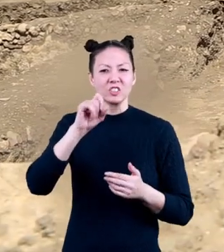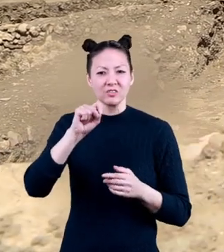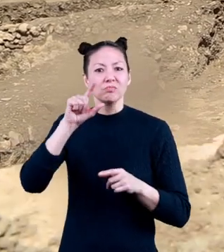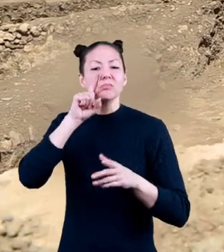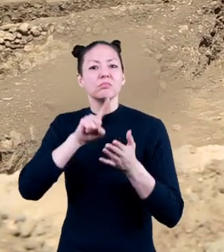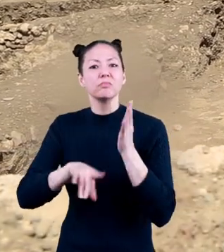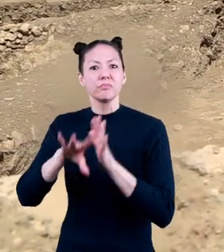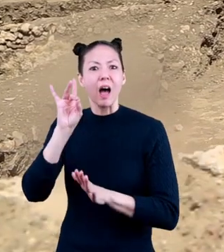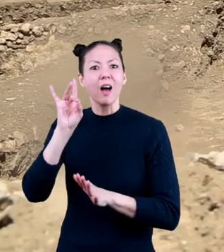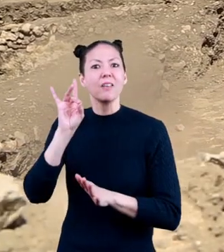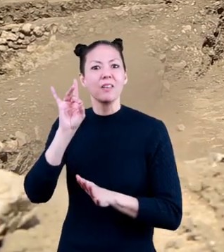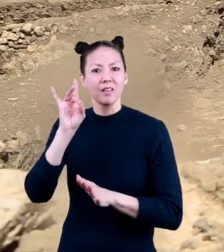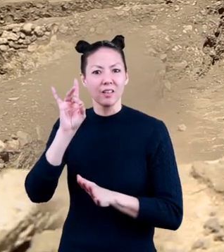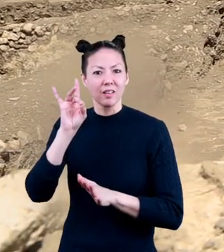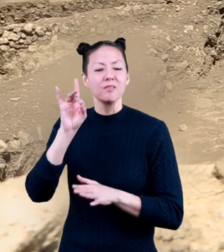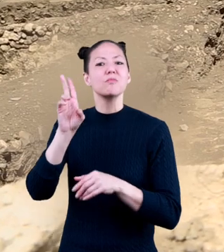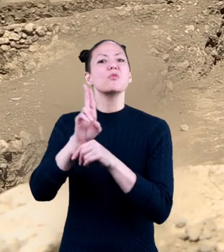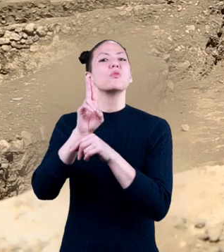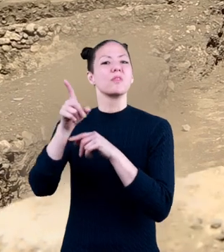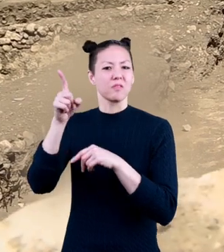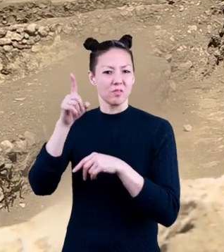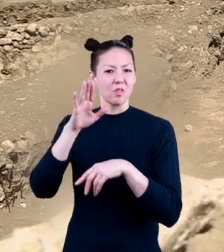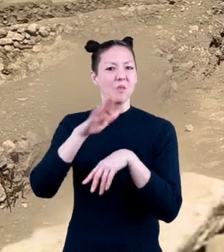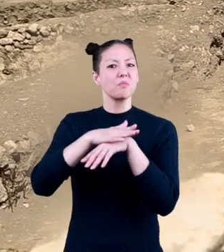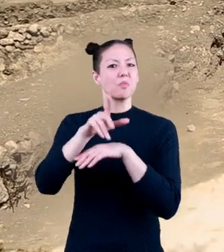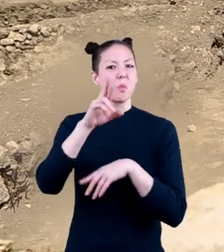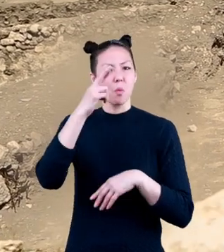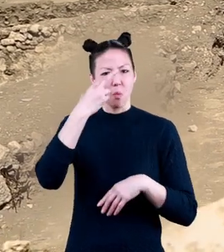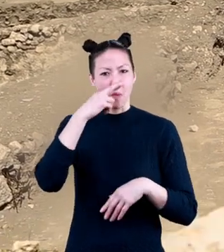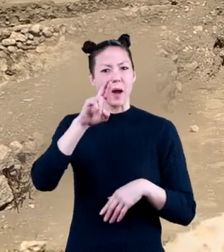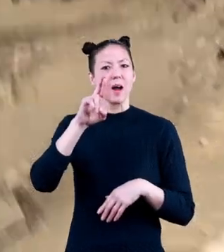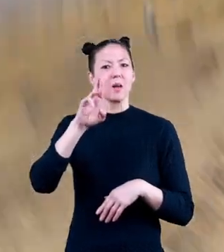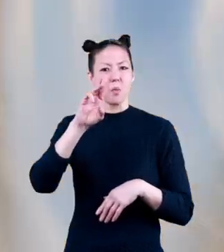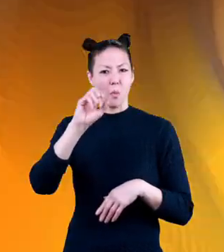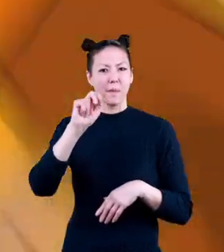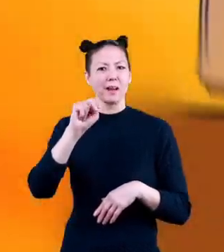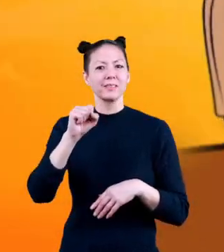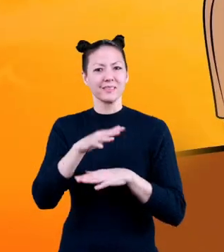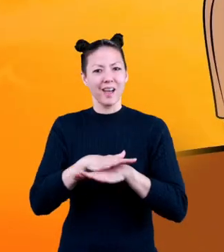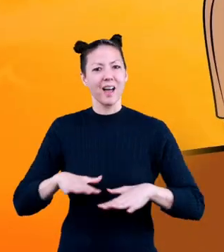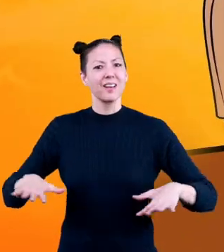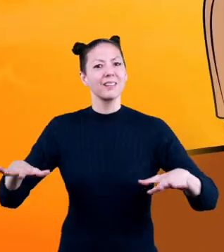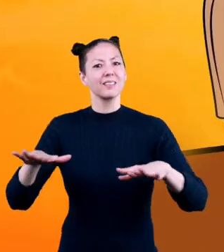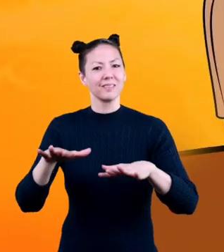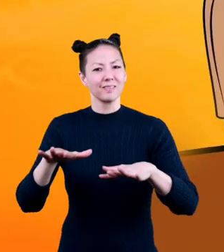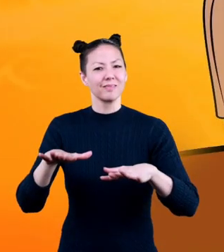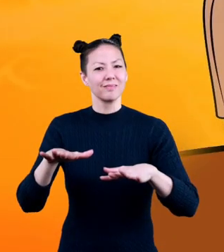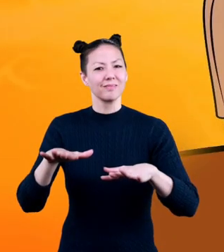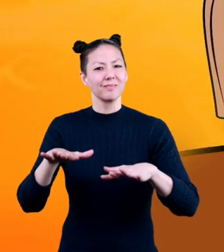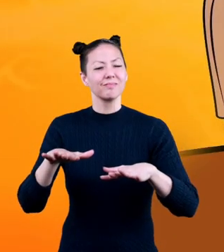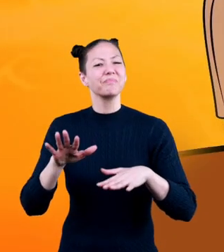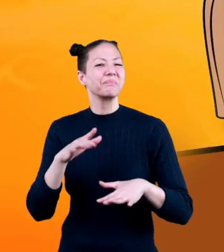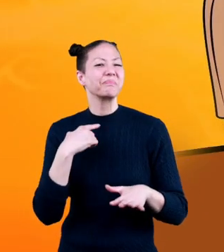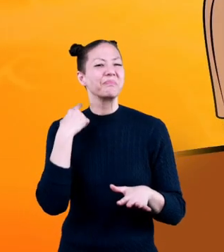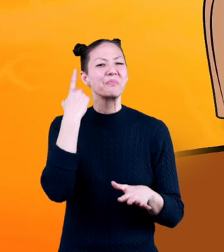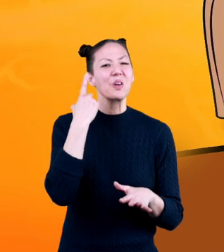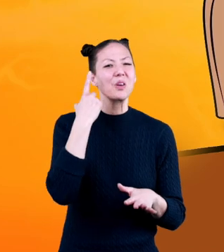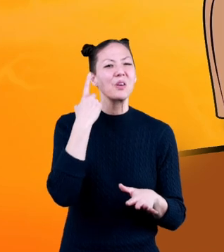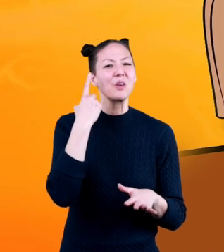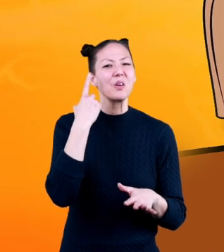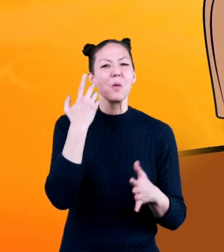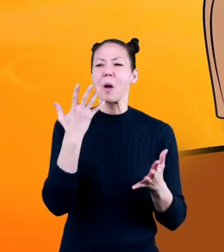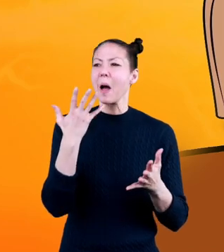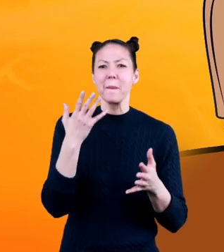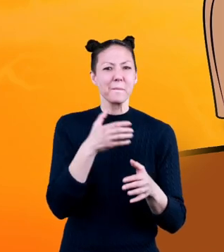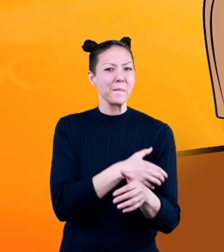that may have been used at Roman sites. I wonder if those would power my